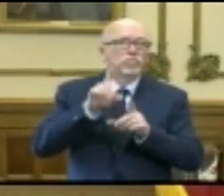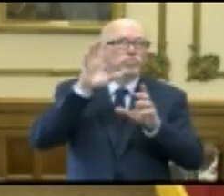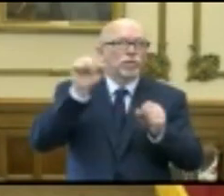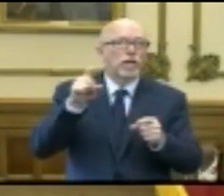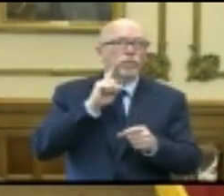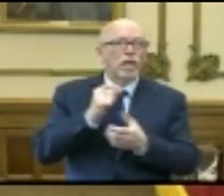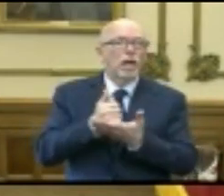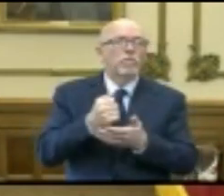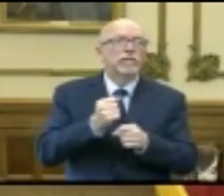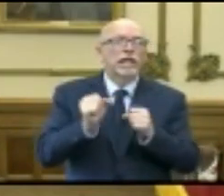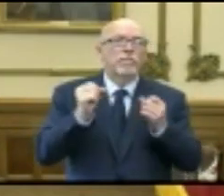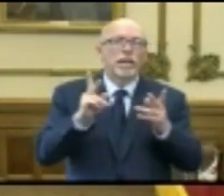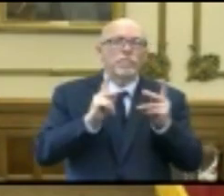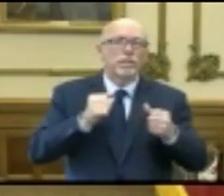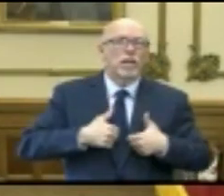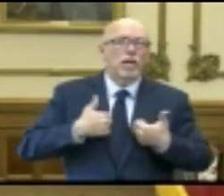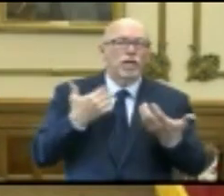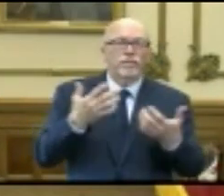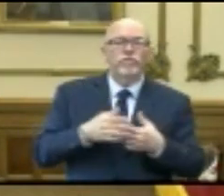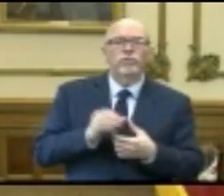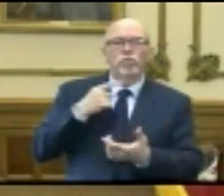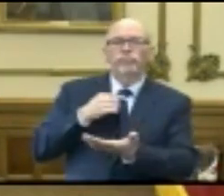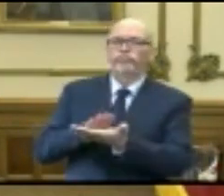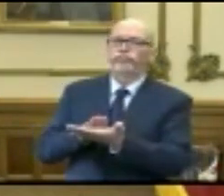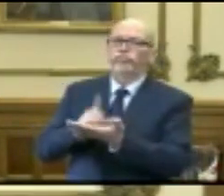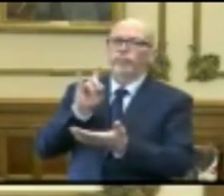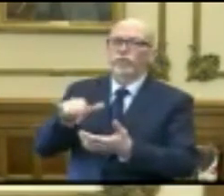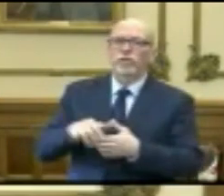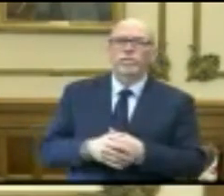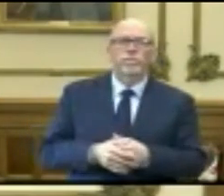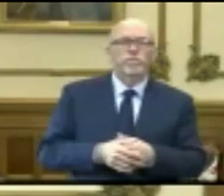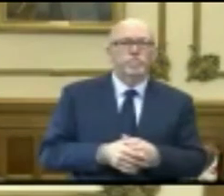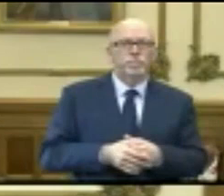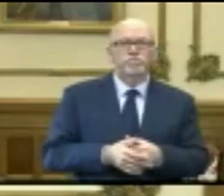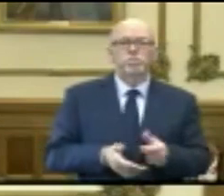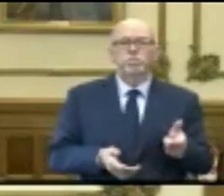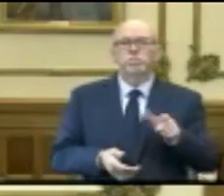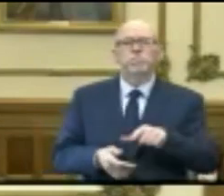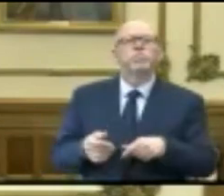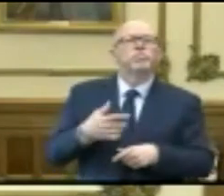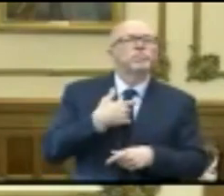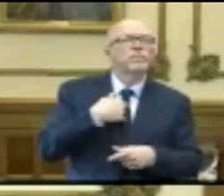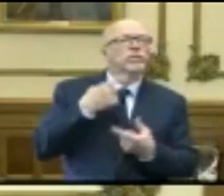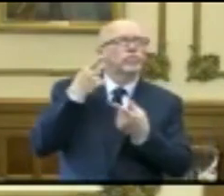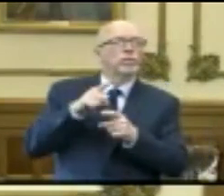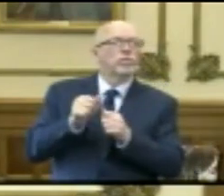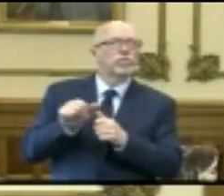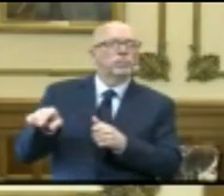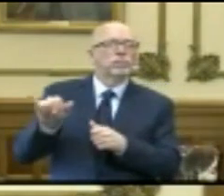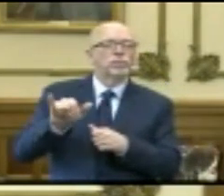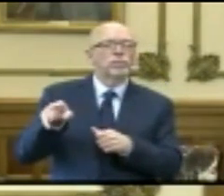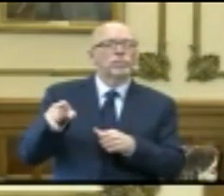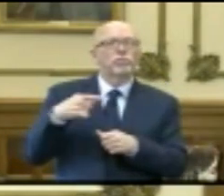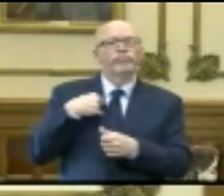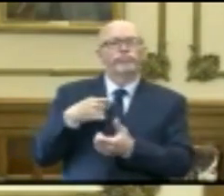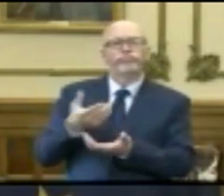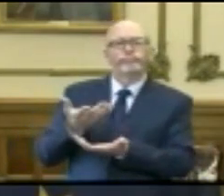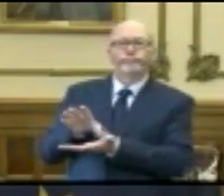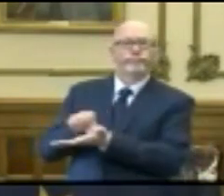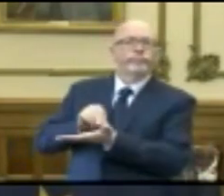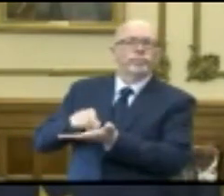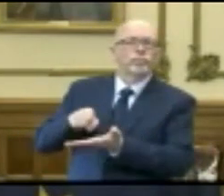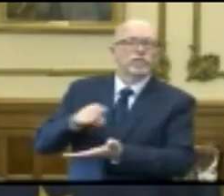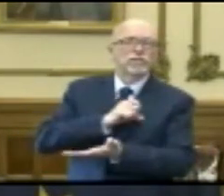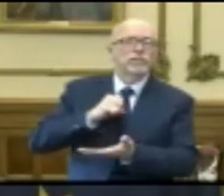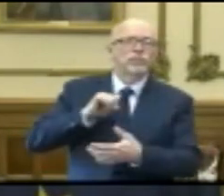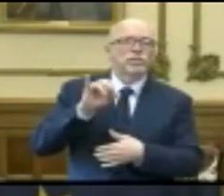a lot of lives. So I commend him for that. Yeah, and I just say, Kathy, agree with that, echo what Senator